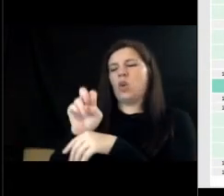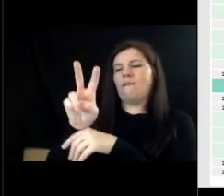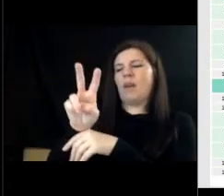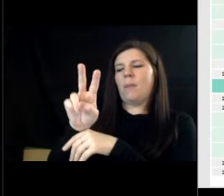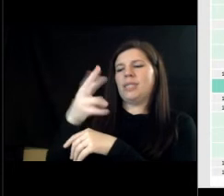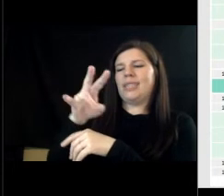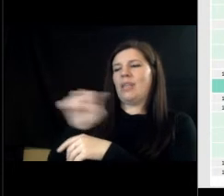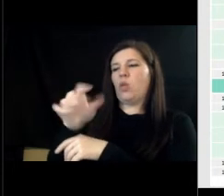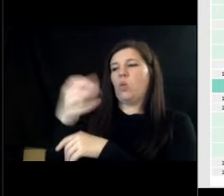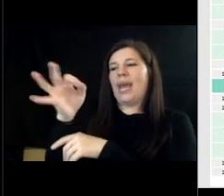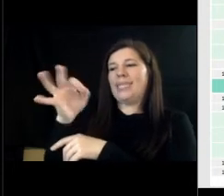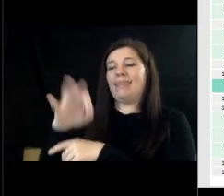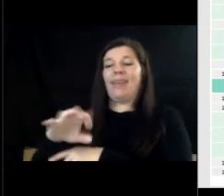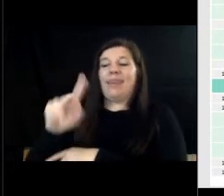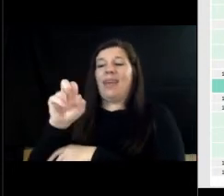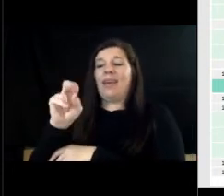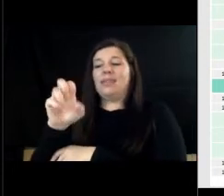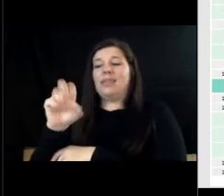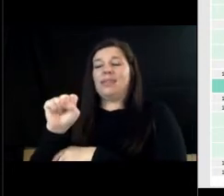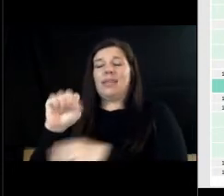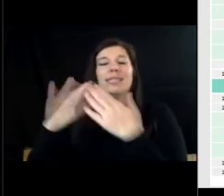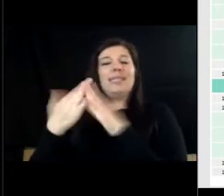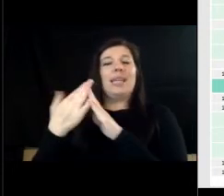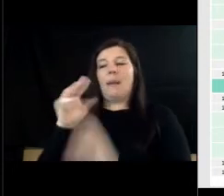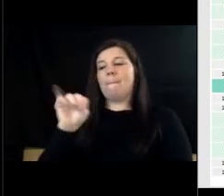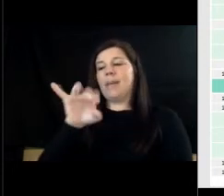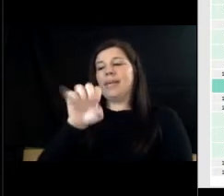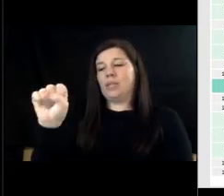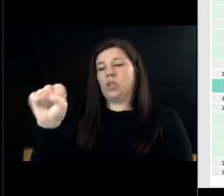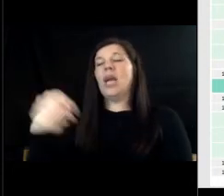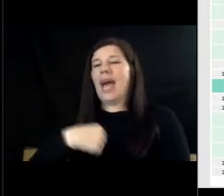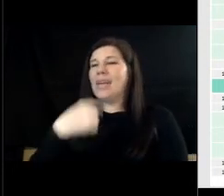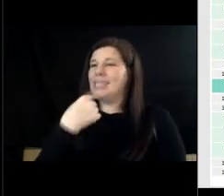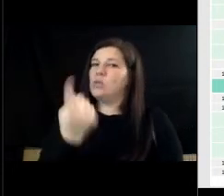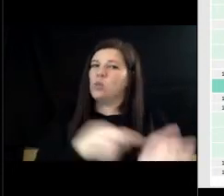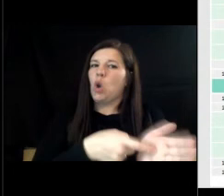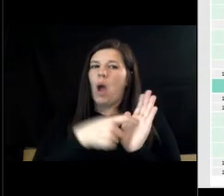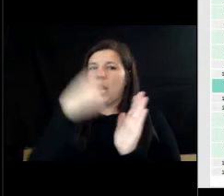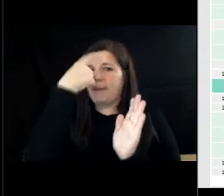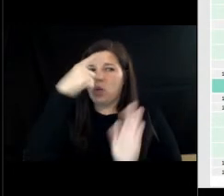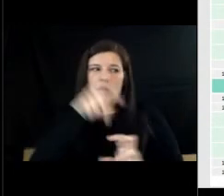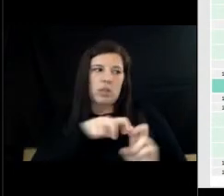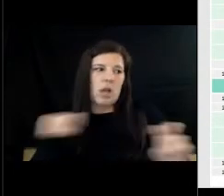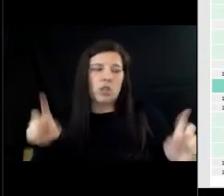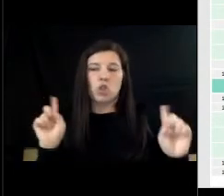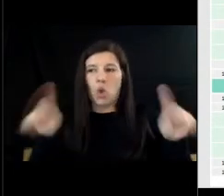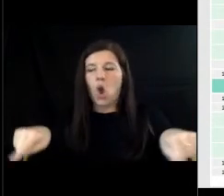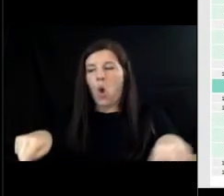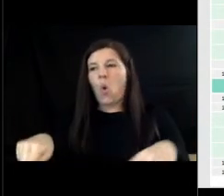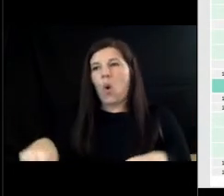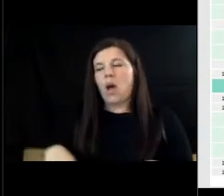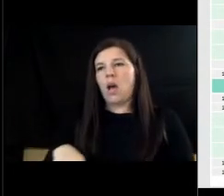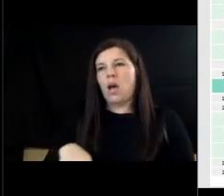city missouri i would say that it is a must for elected officials to attend where we get an opportunity not just to meet other